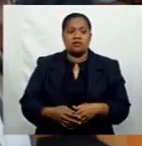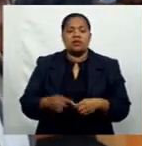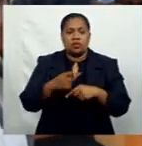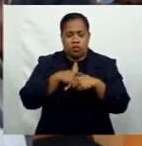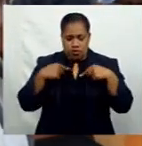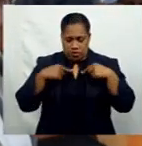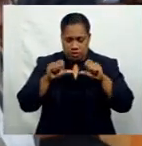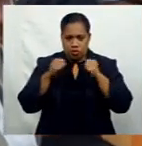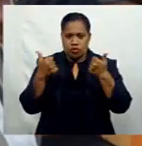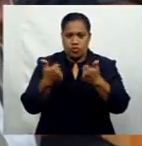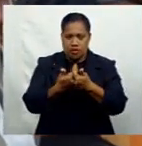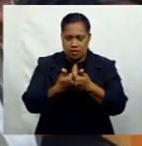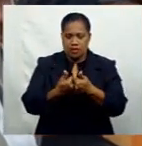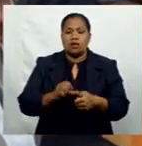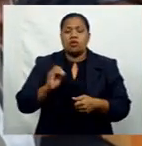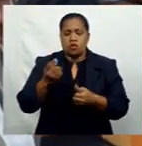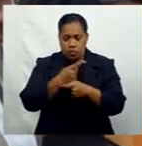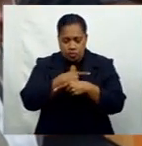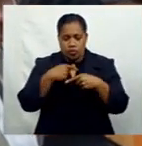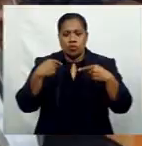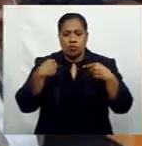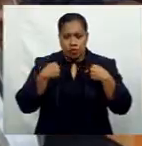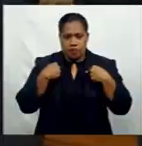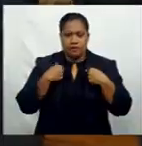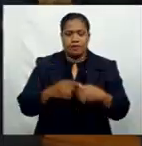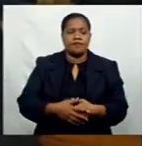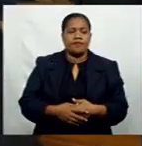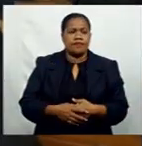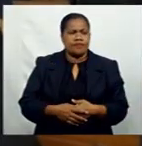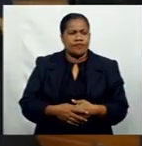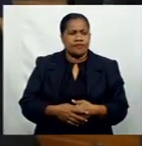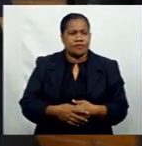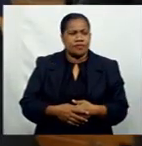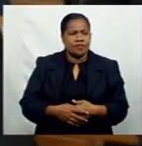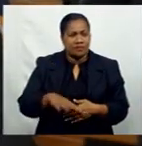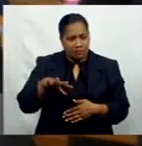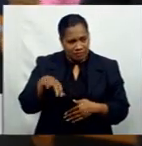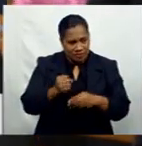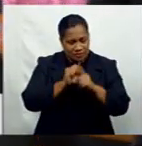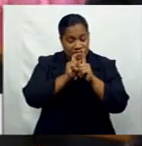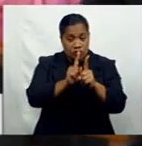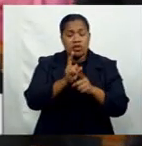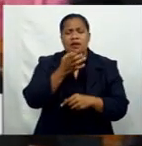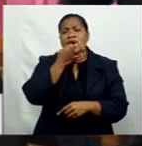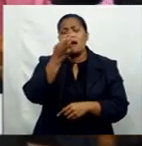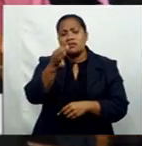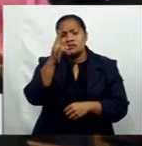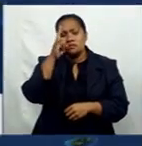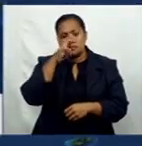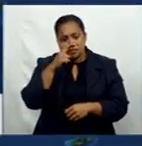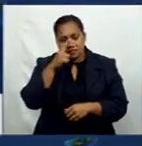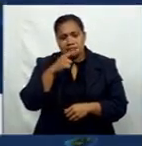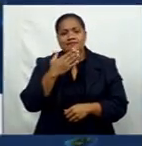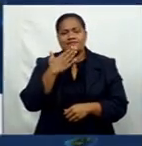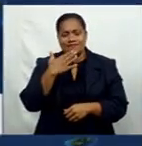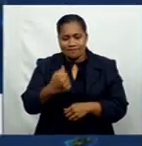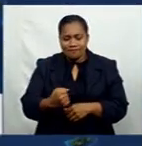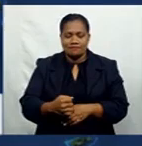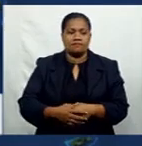So we are obliged to take our stand on that. And I urge the people to respond